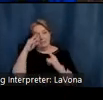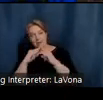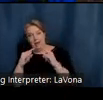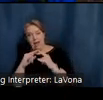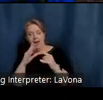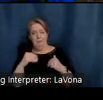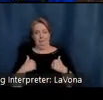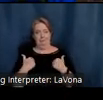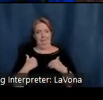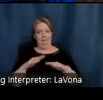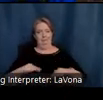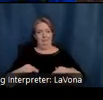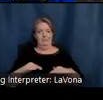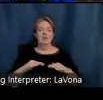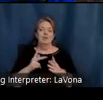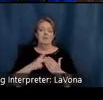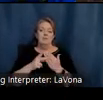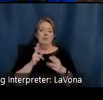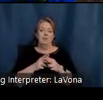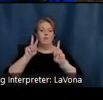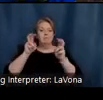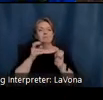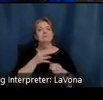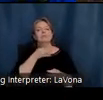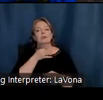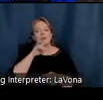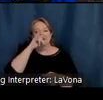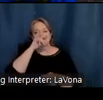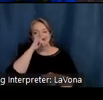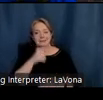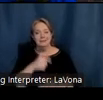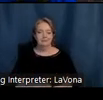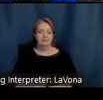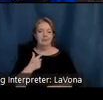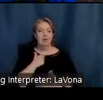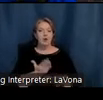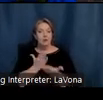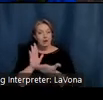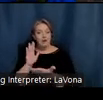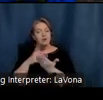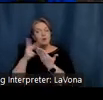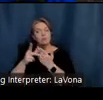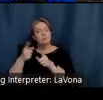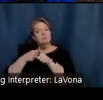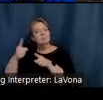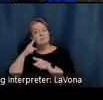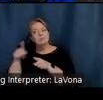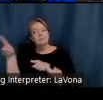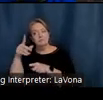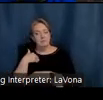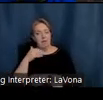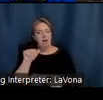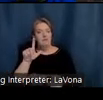program called Curious Kids. We also offer an Alzheimer's program and annual and